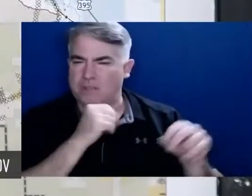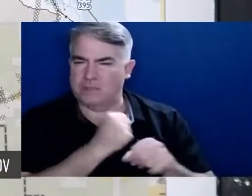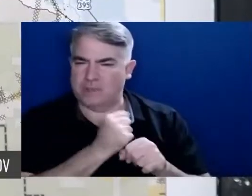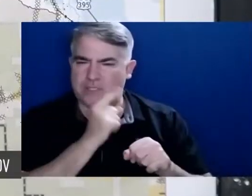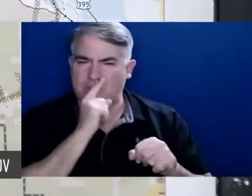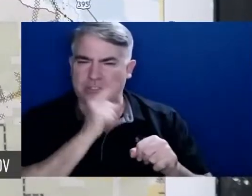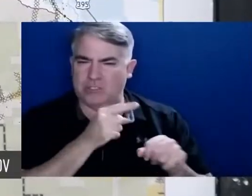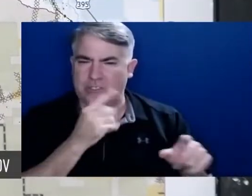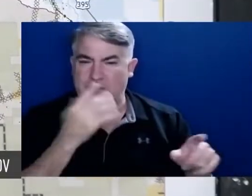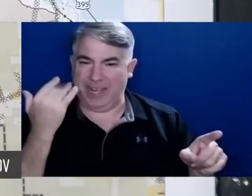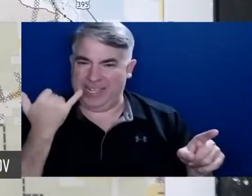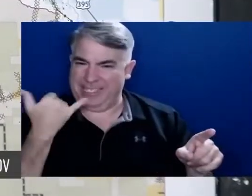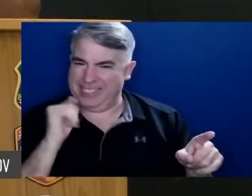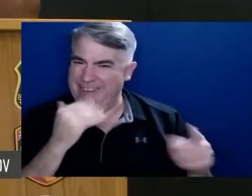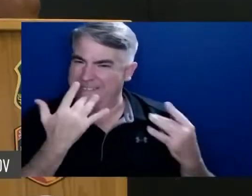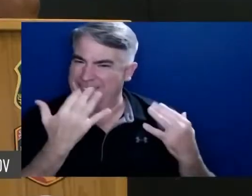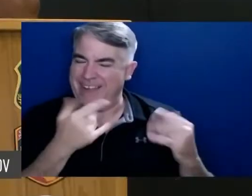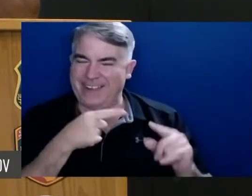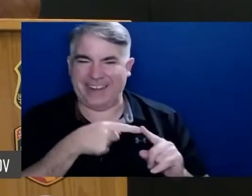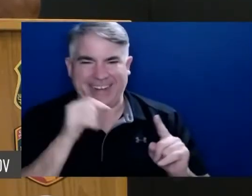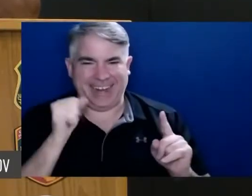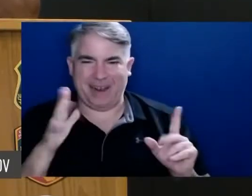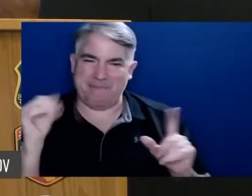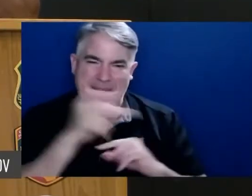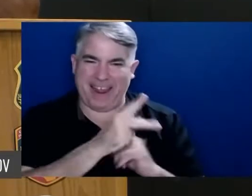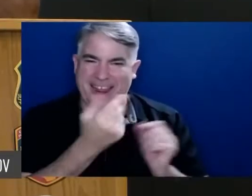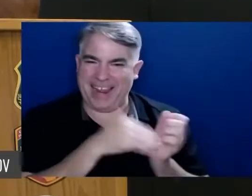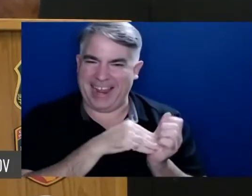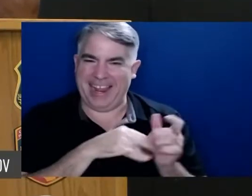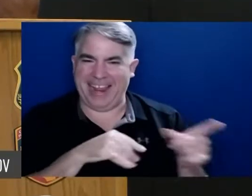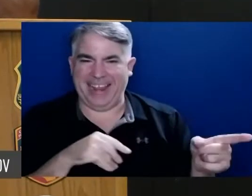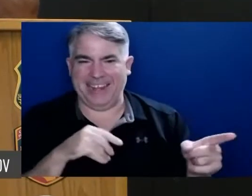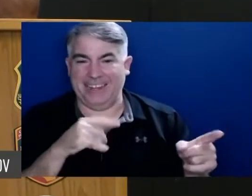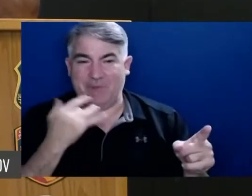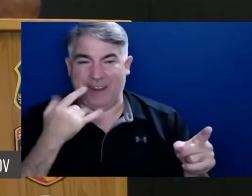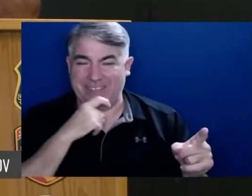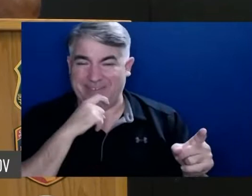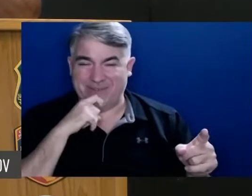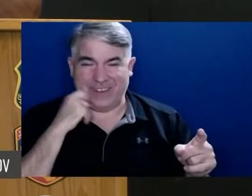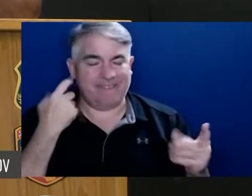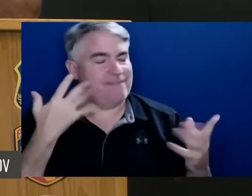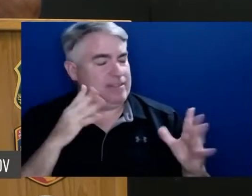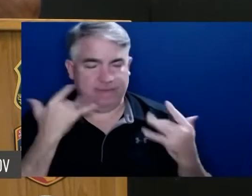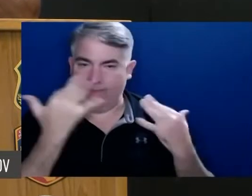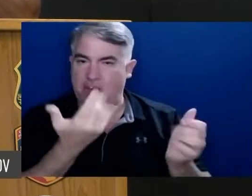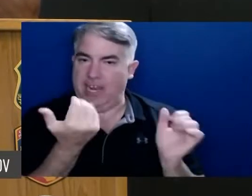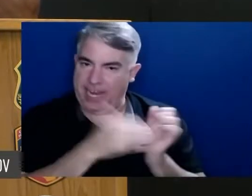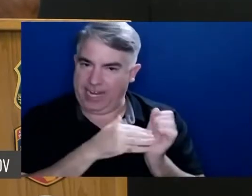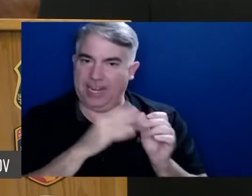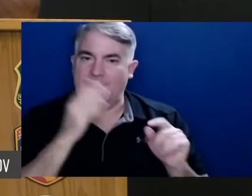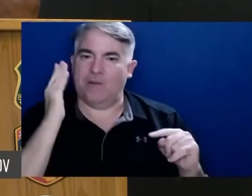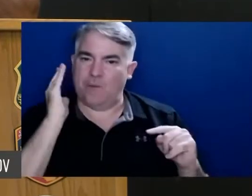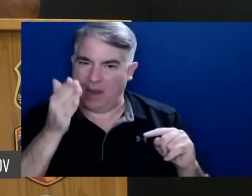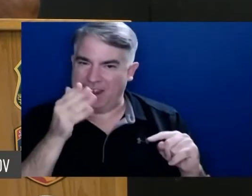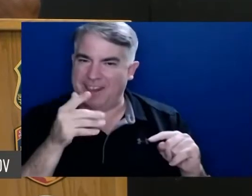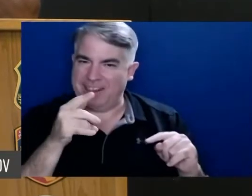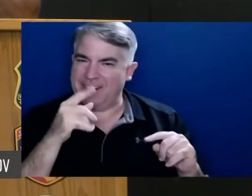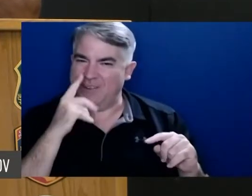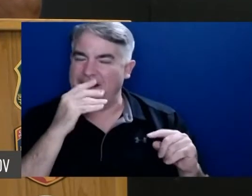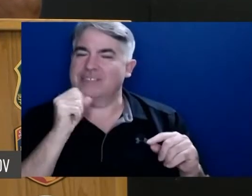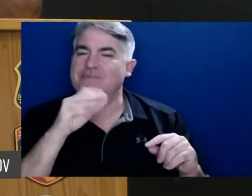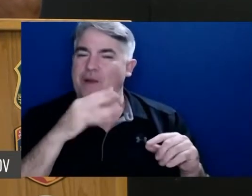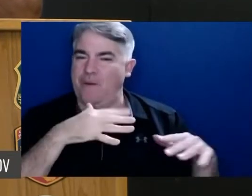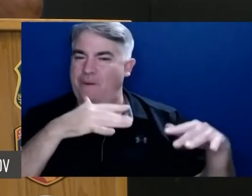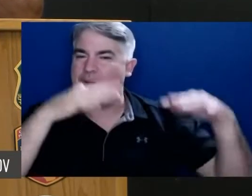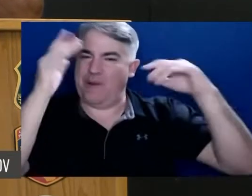And you know once it dries out and gets warm again you will start seeing smoke come back and we just have to monitor it and patrol it and keep